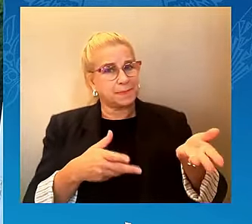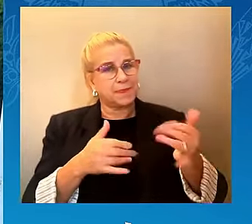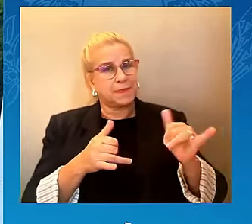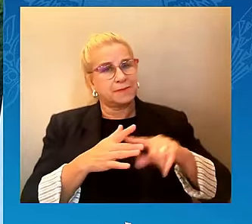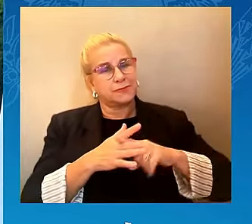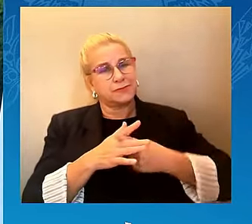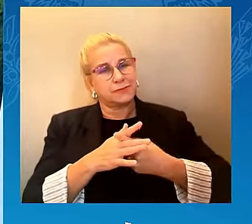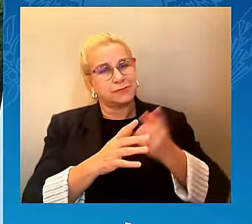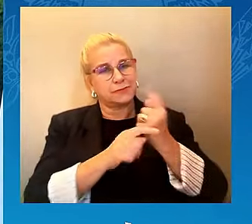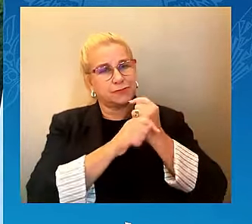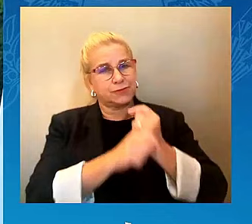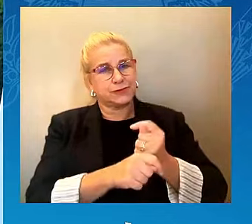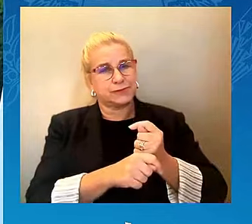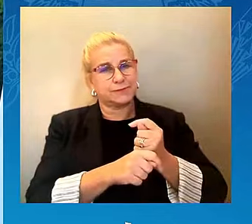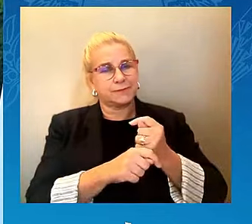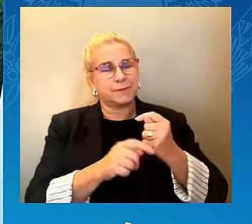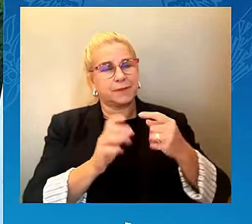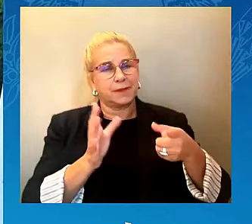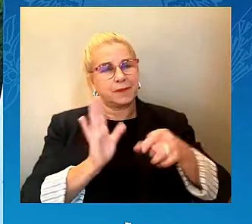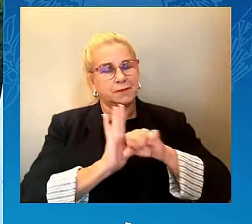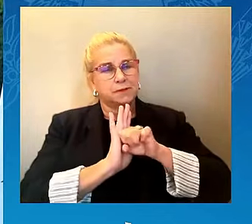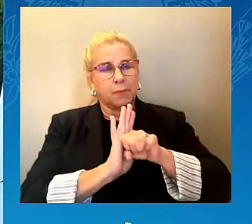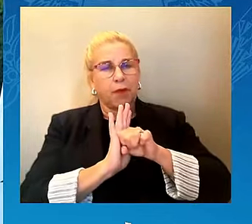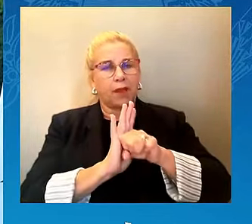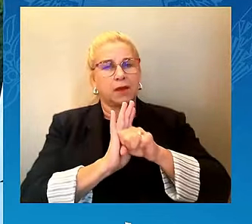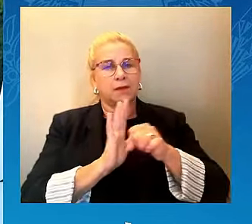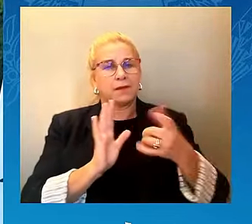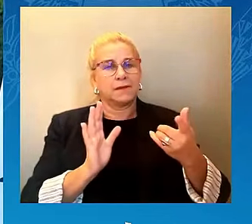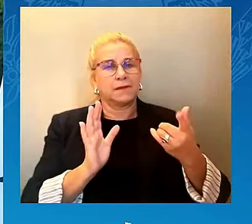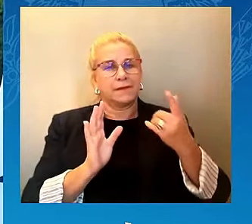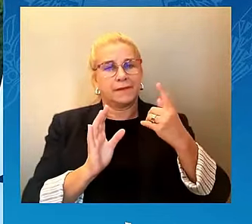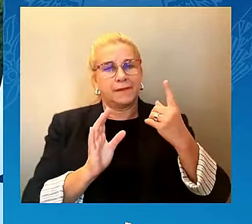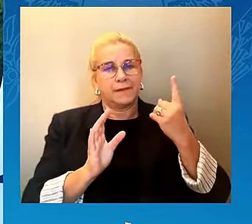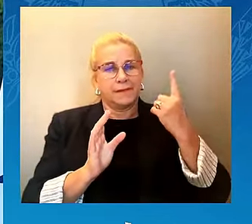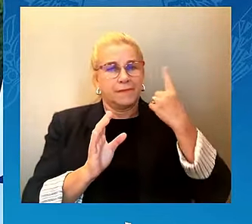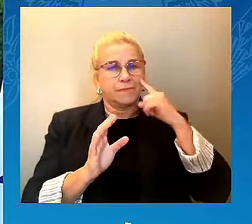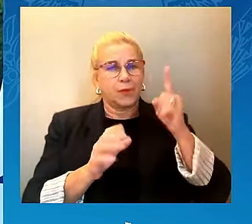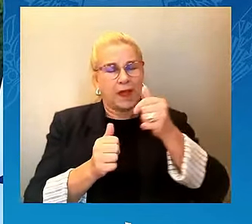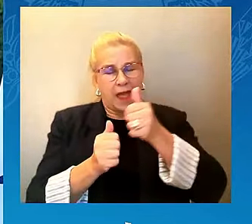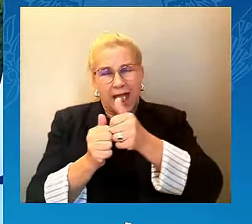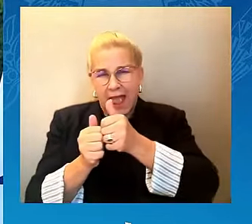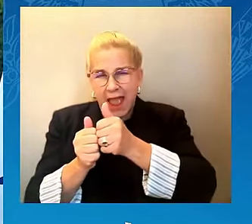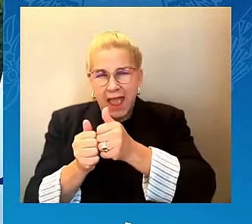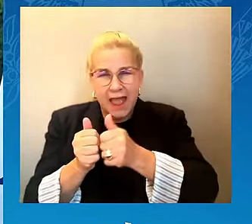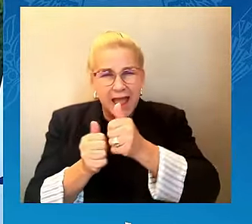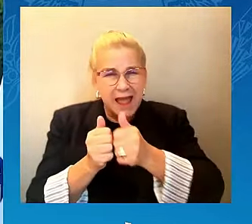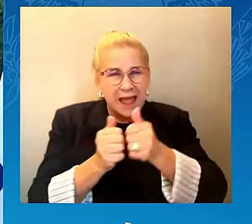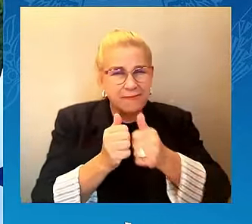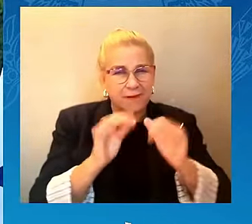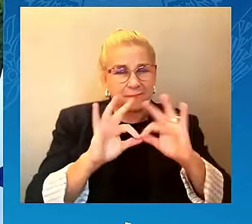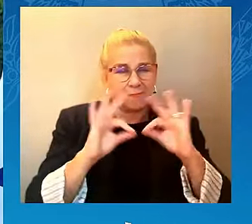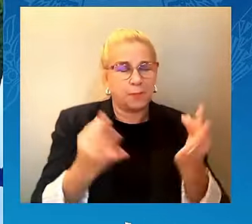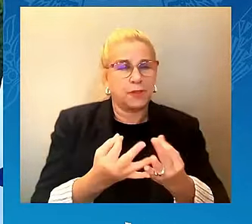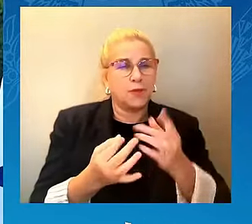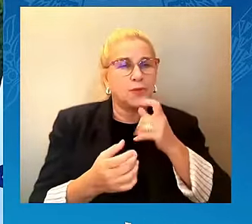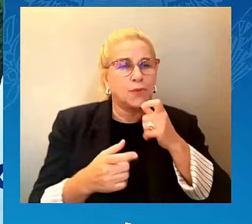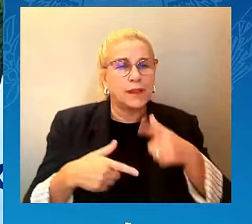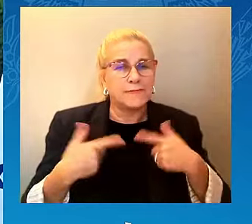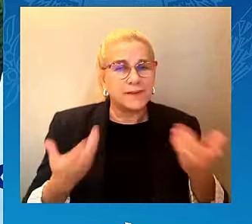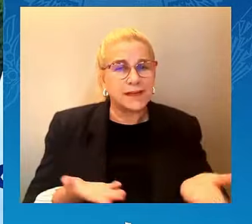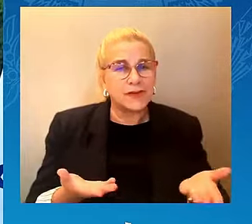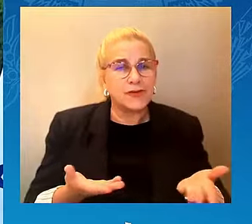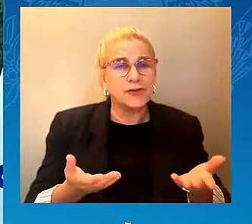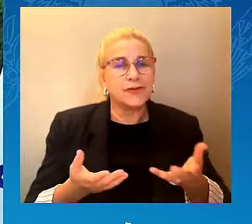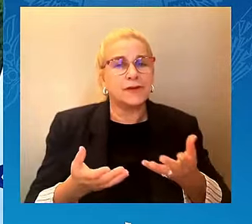And it is especially meaningful to me that this property will now always commemorate the pain of the Jewish